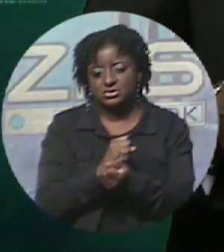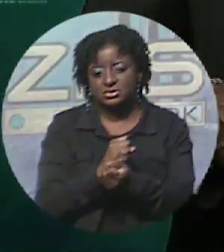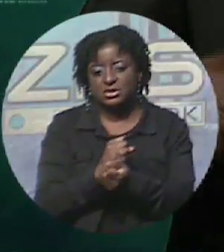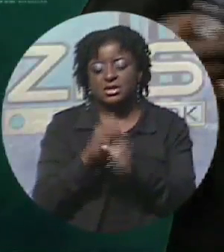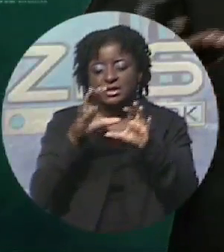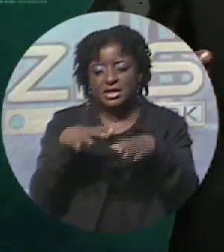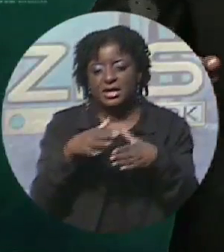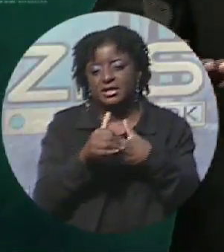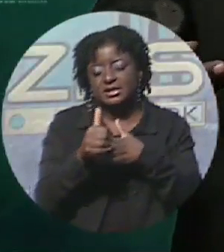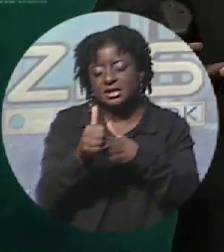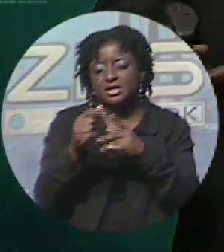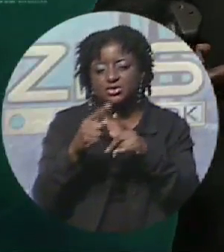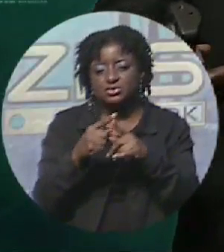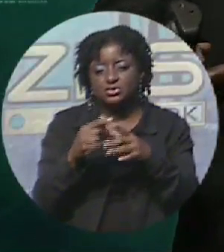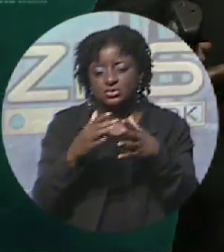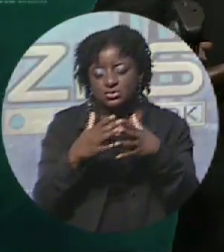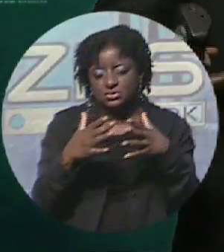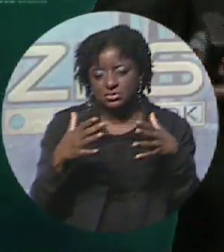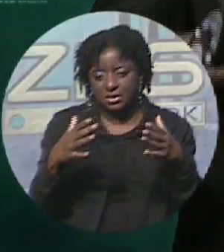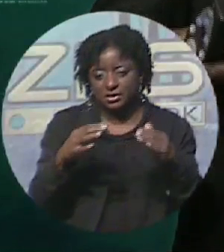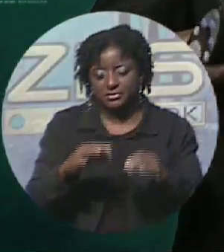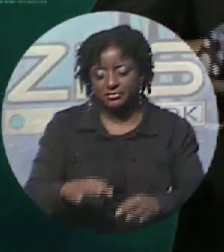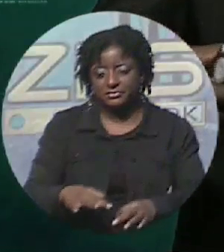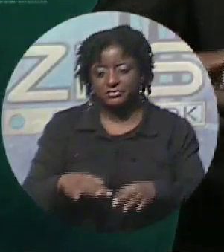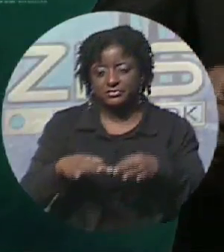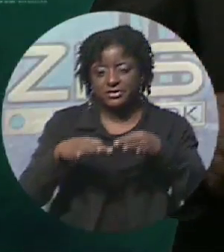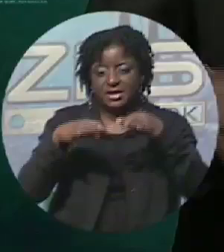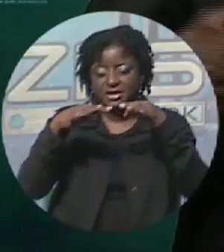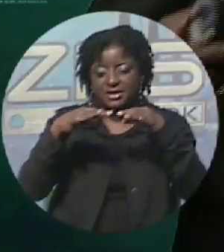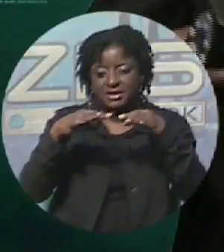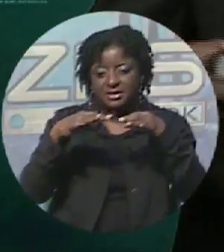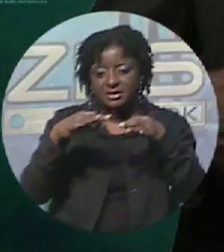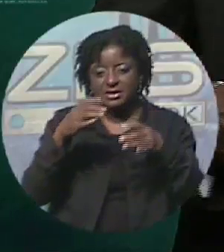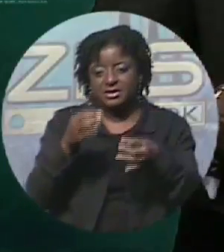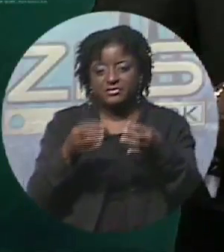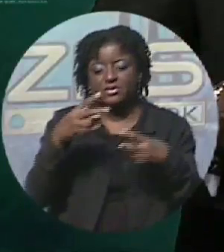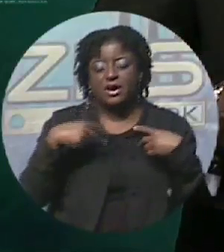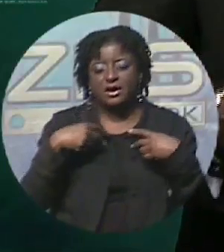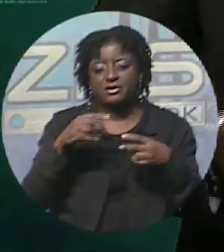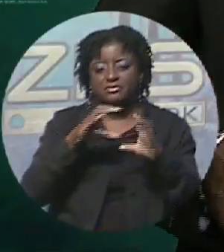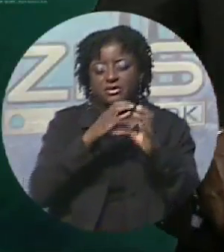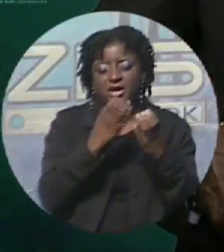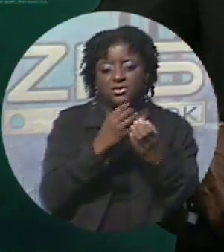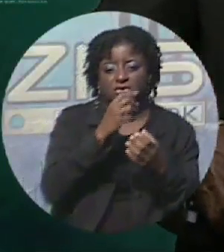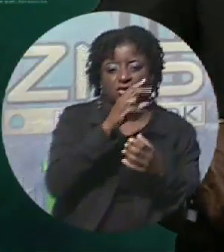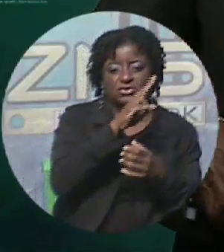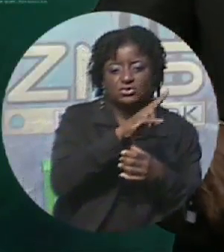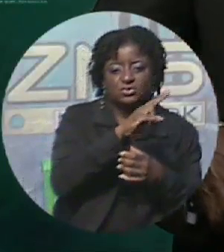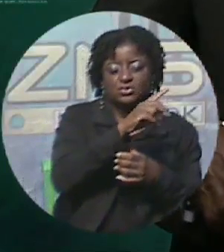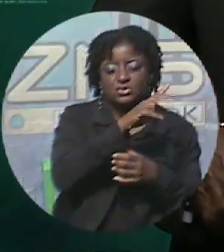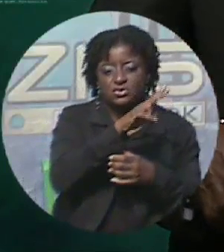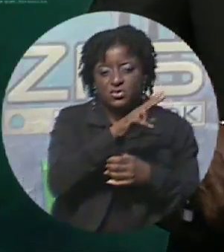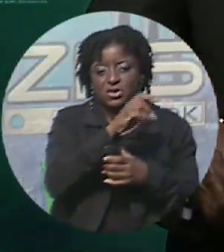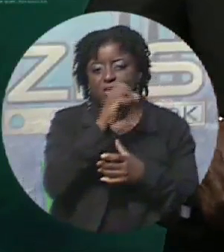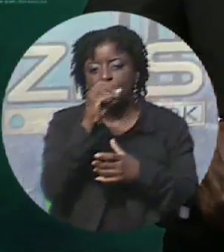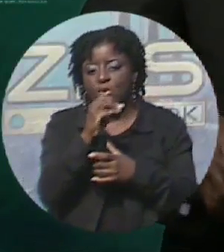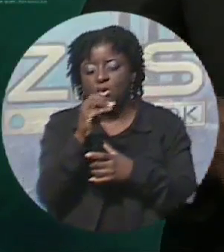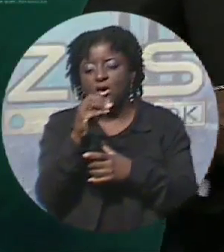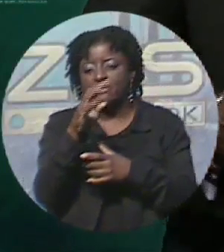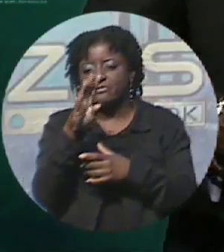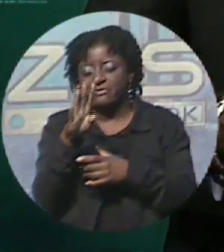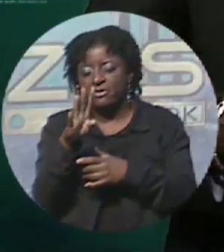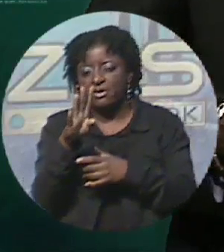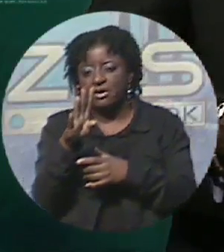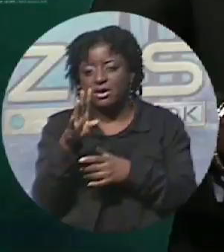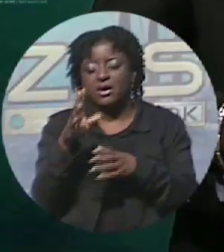damage. And then, of course, if you have the Categories 2, 3, and 4, that makes it even a little bit more worse. But what we need to do is be prepared for that